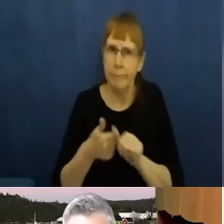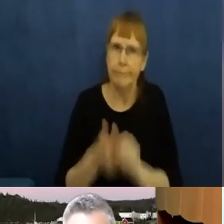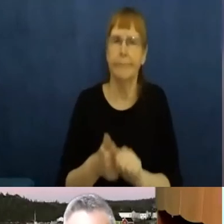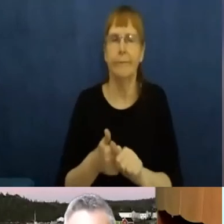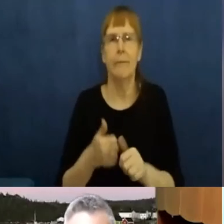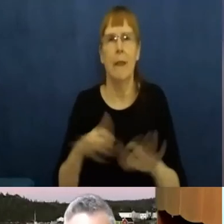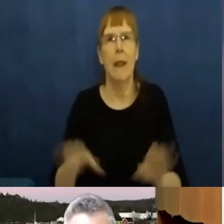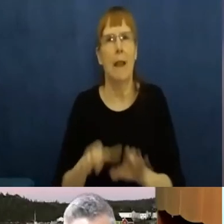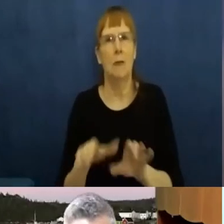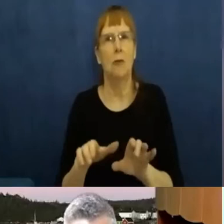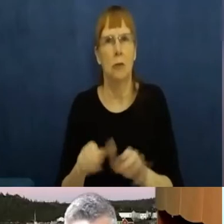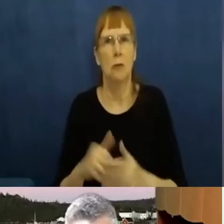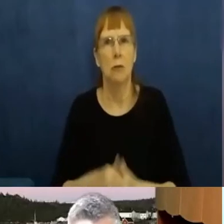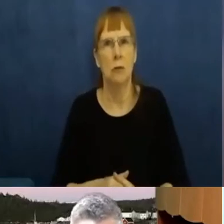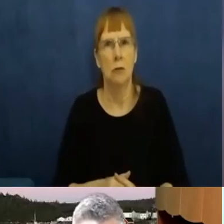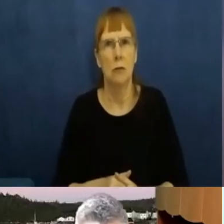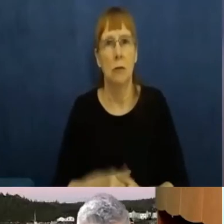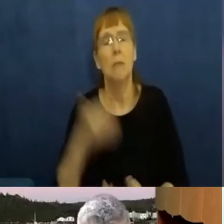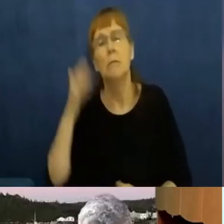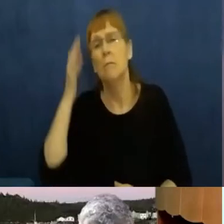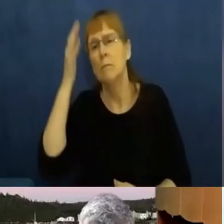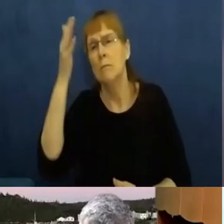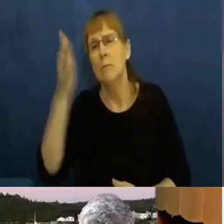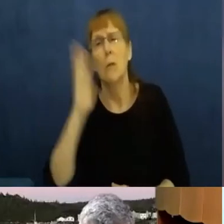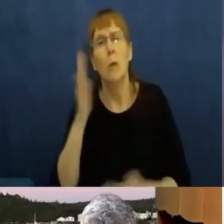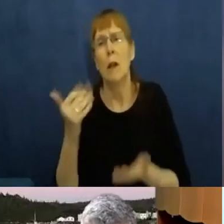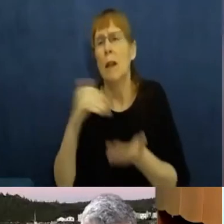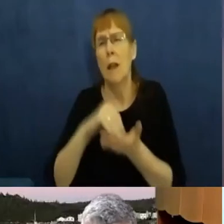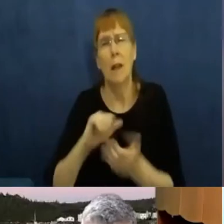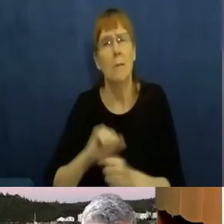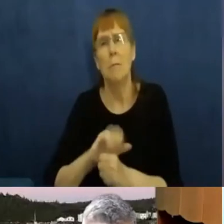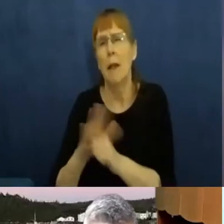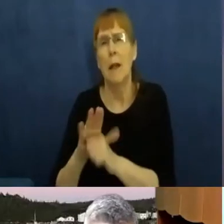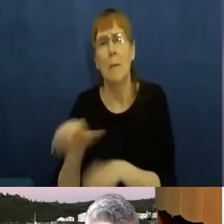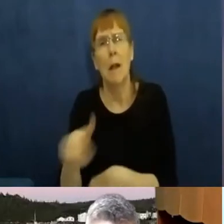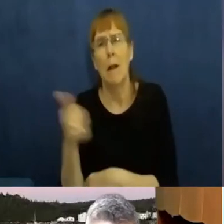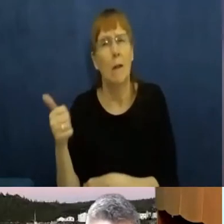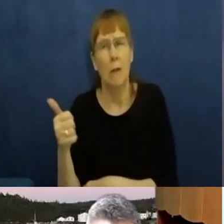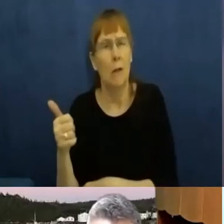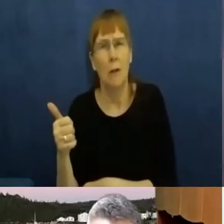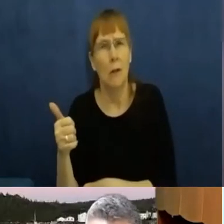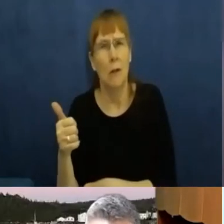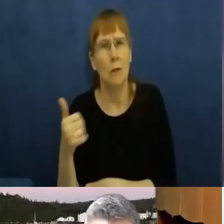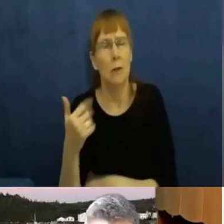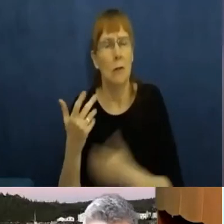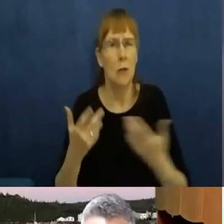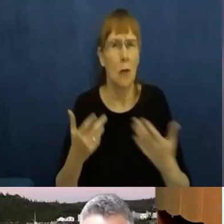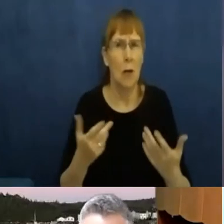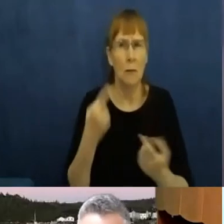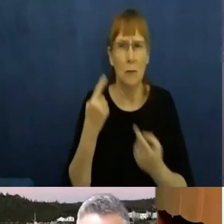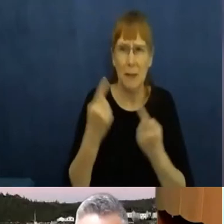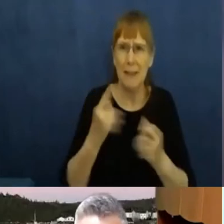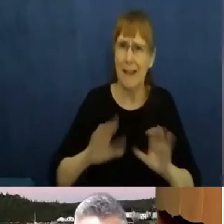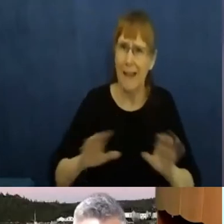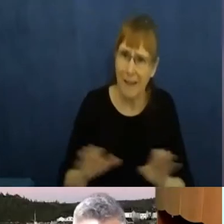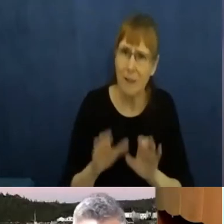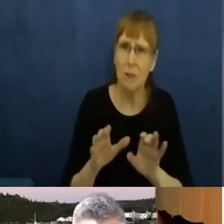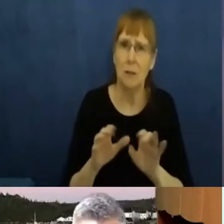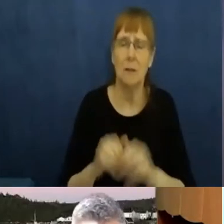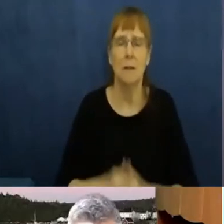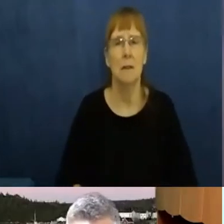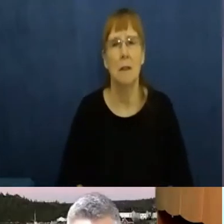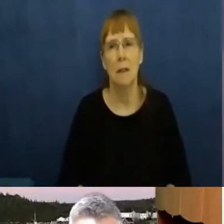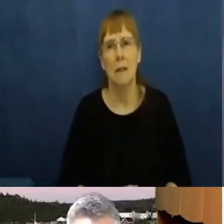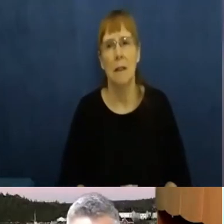look, there's going to be more pandemics to come. I guess my only final comment is as engaged leaders, uh,